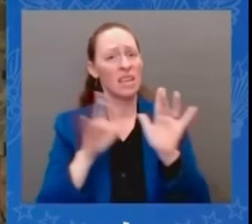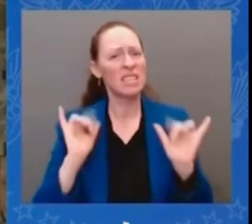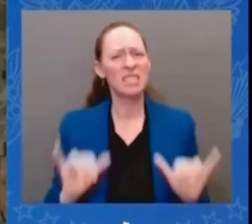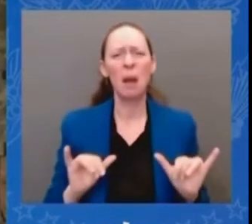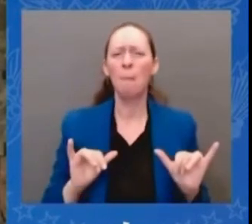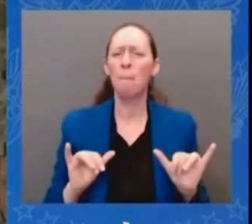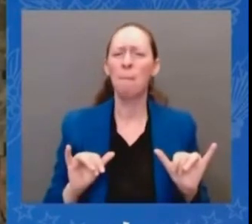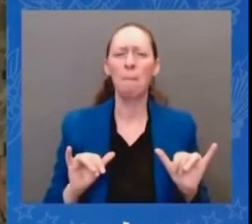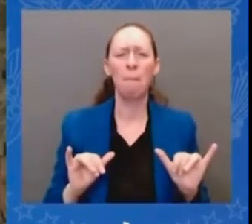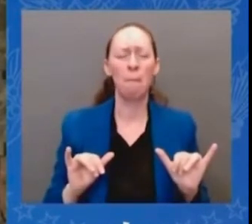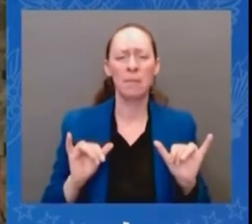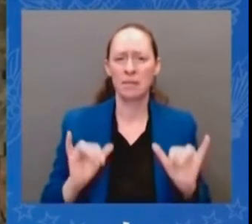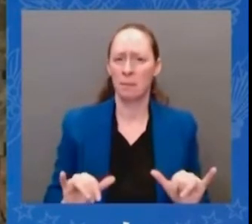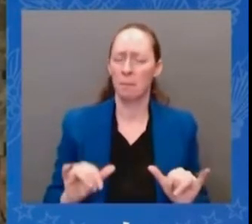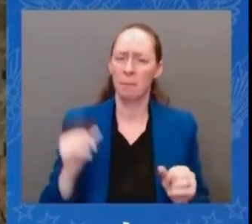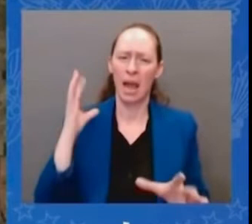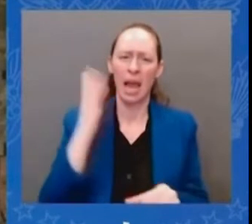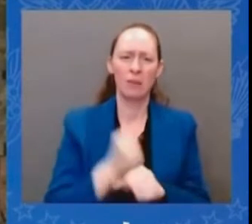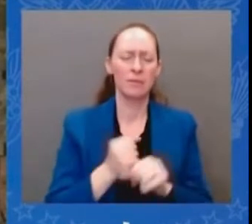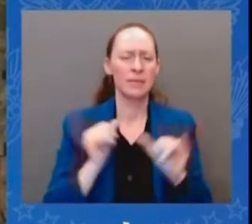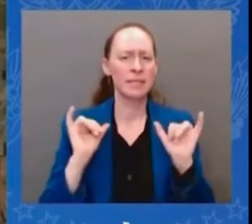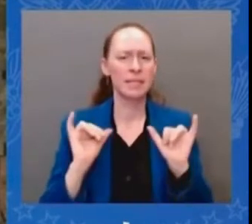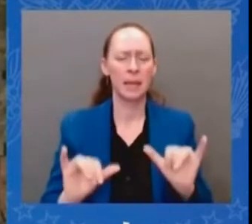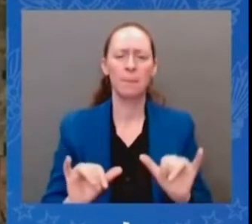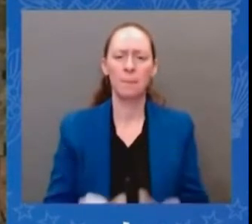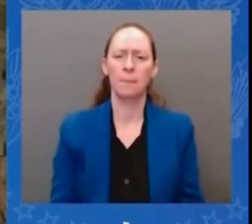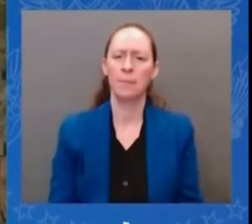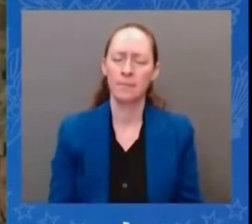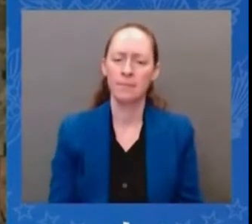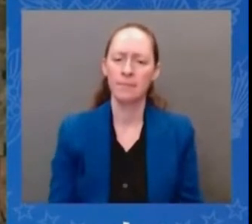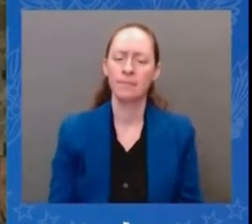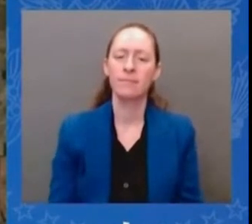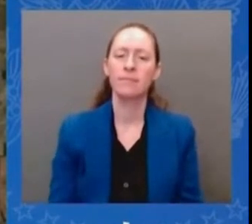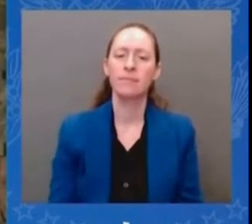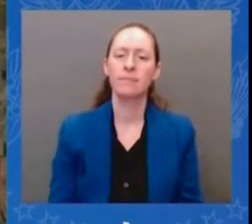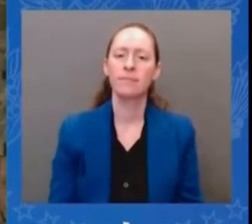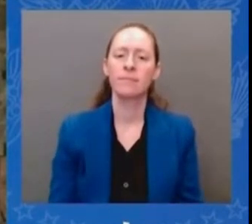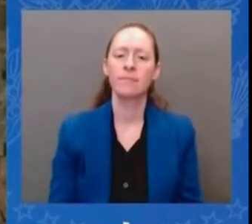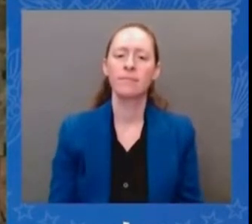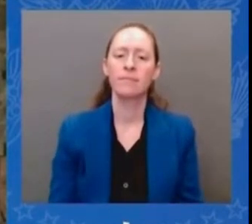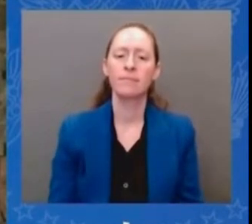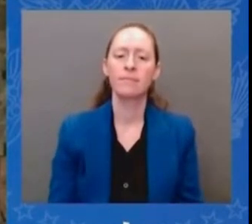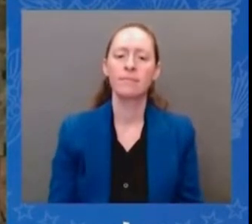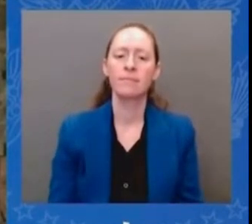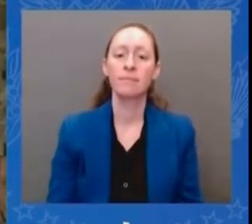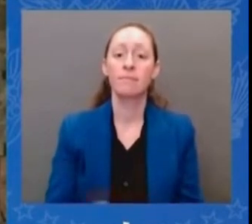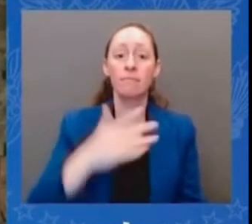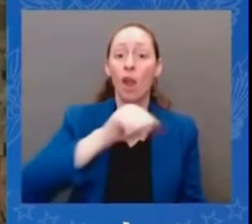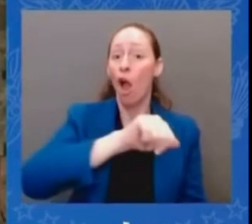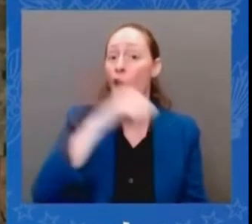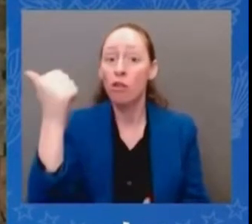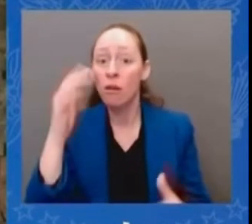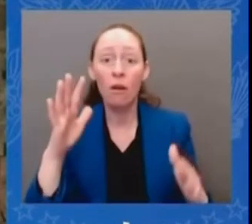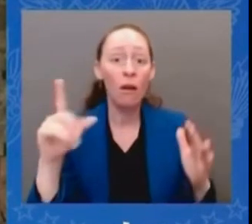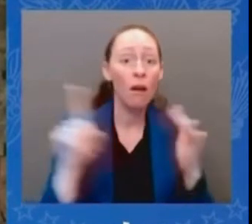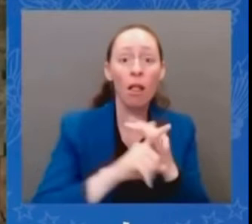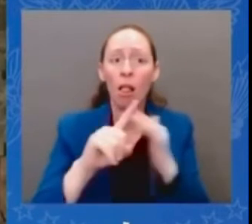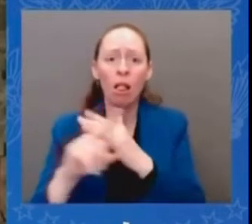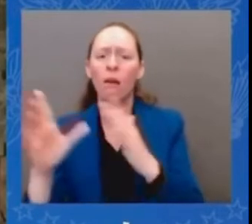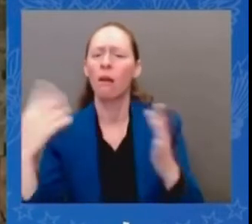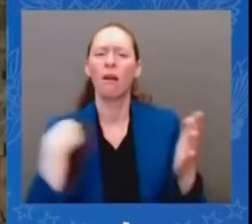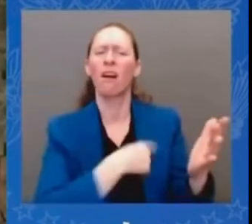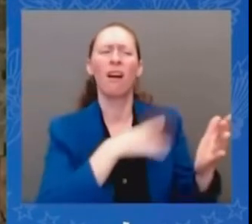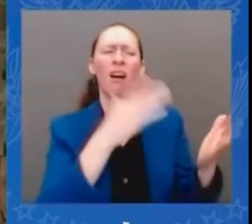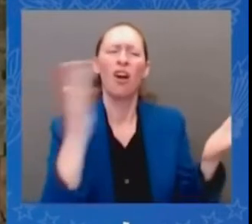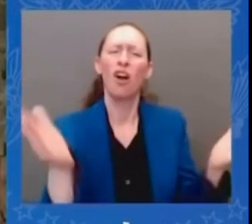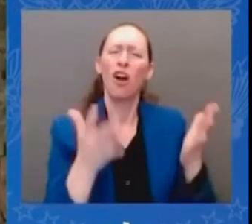we want to see cross-strait issues peacefully resolved and uh and so it never has to come to that and uh i'm convinced